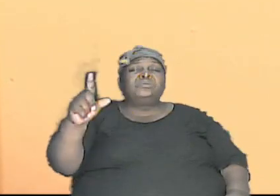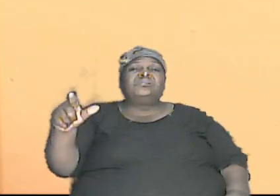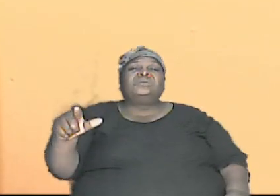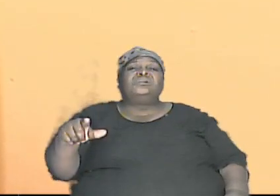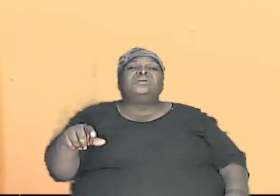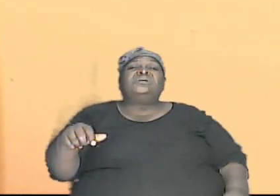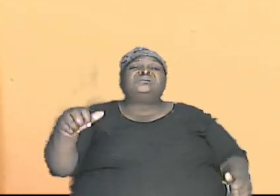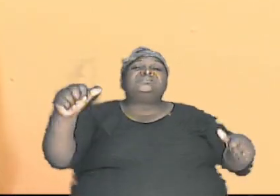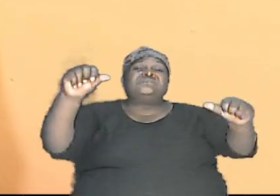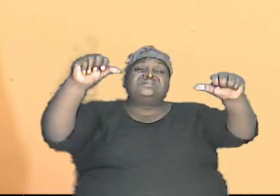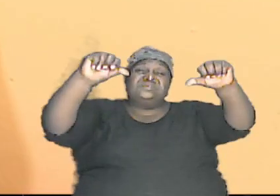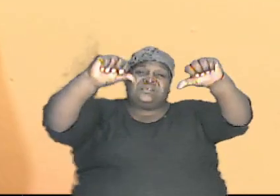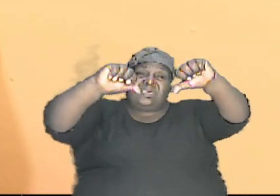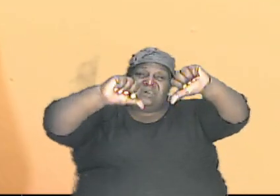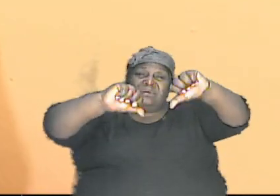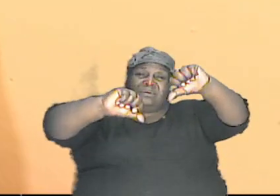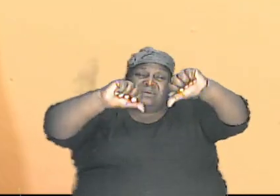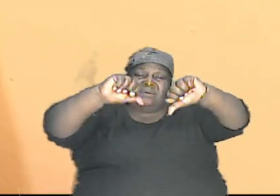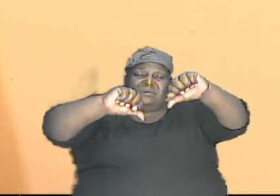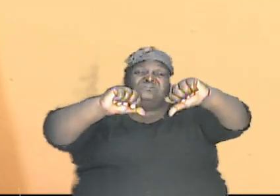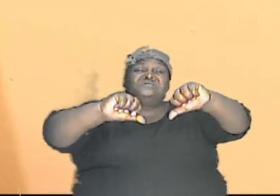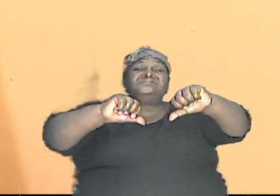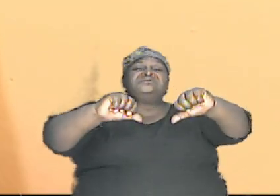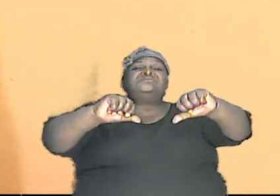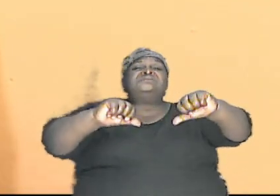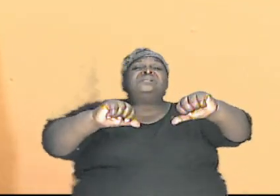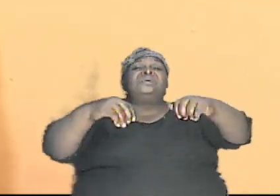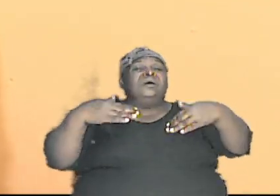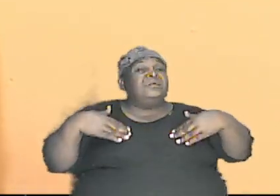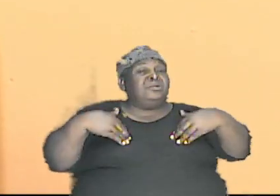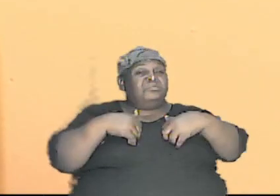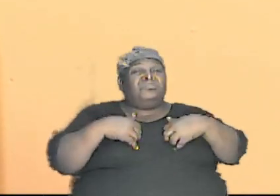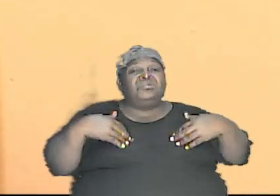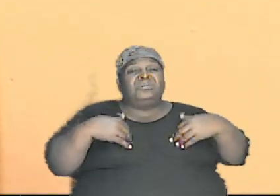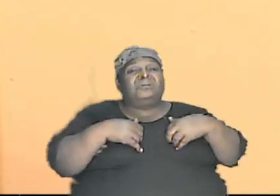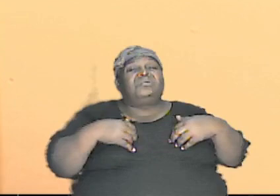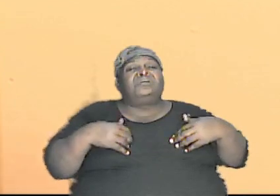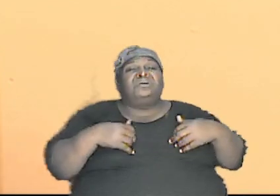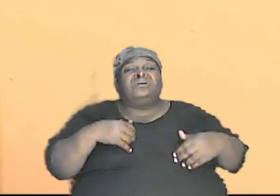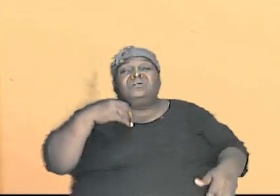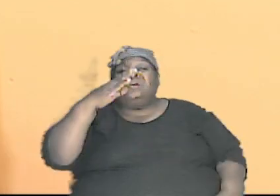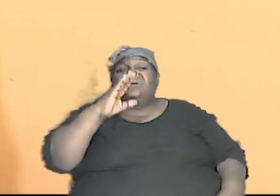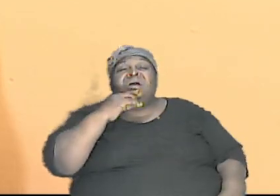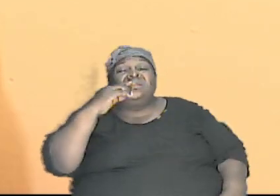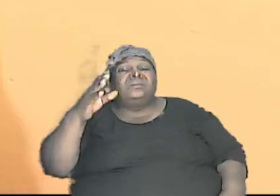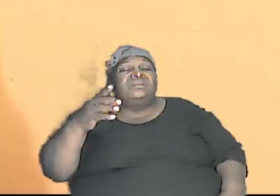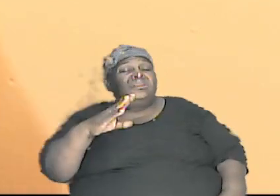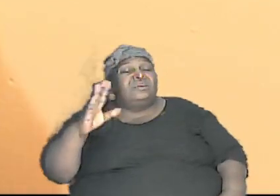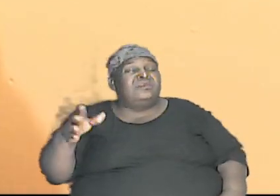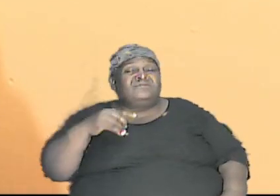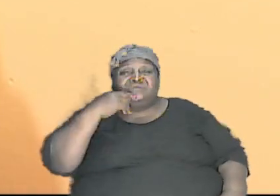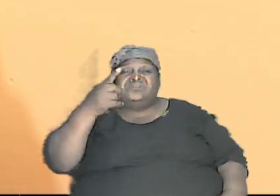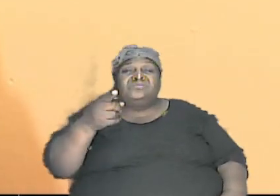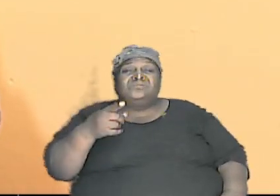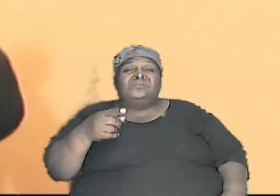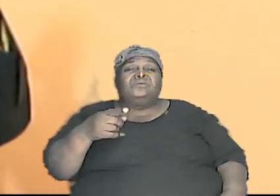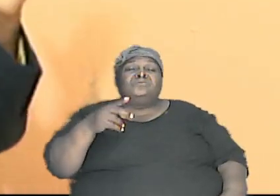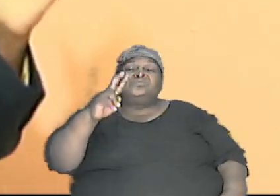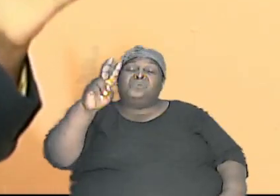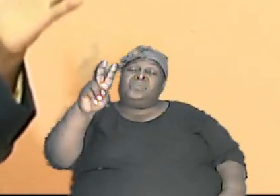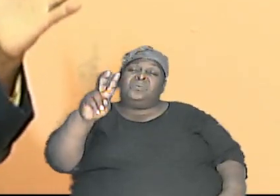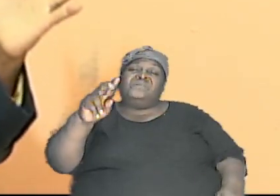together and form so so God wasn't saying two of each of these and this is why people